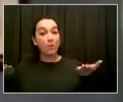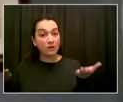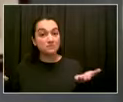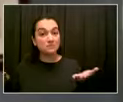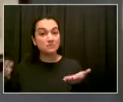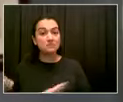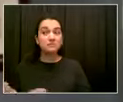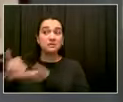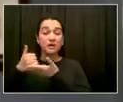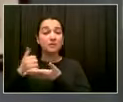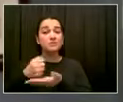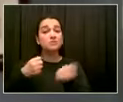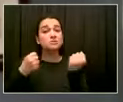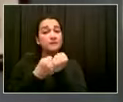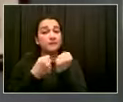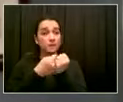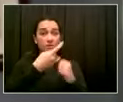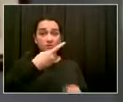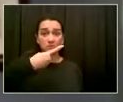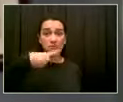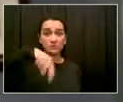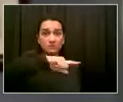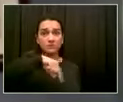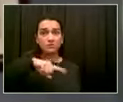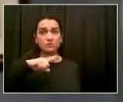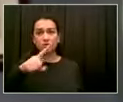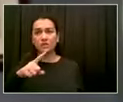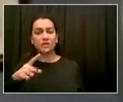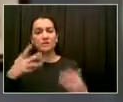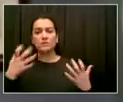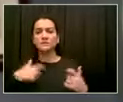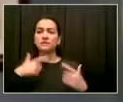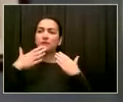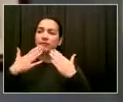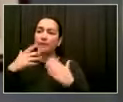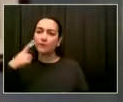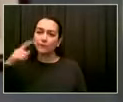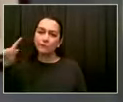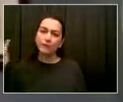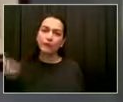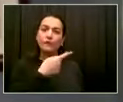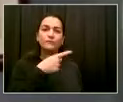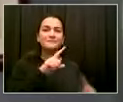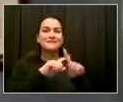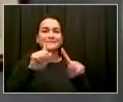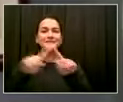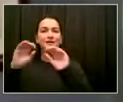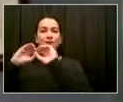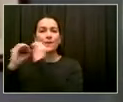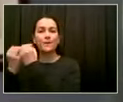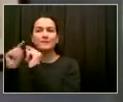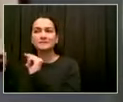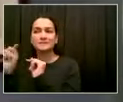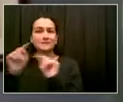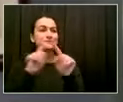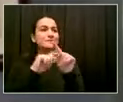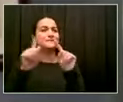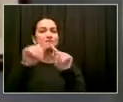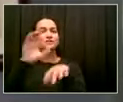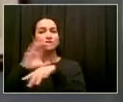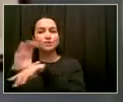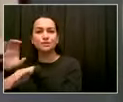as our civic organizations for the work around combating gun violence in our community.